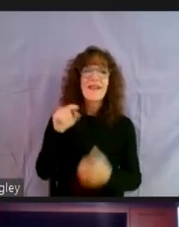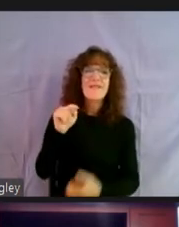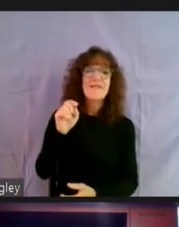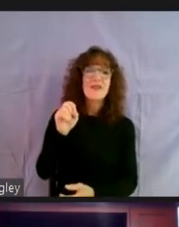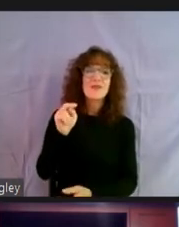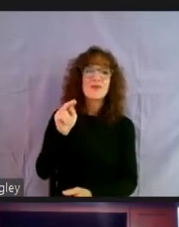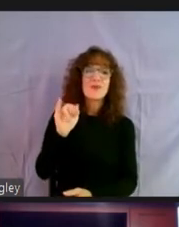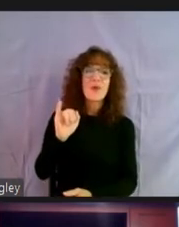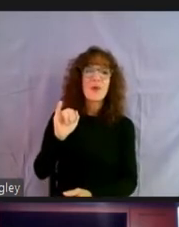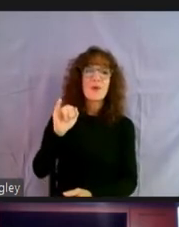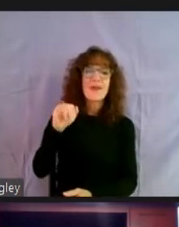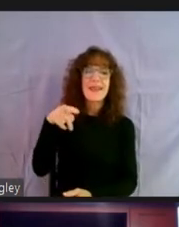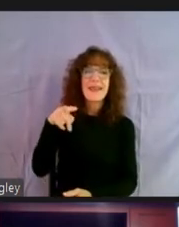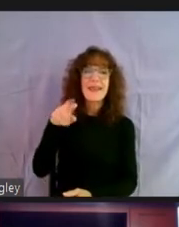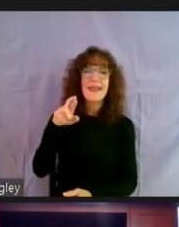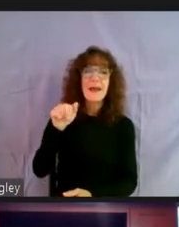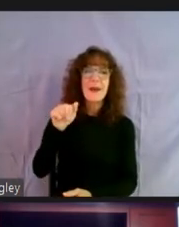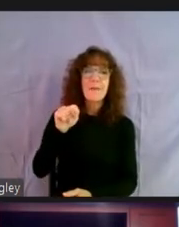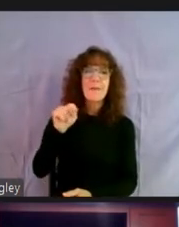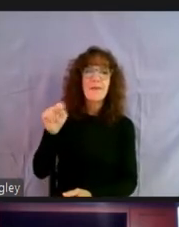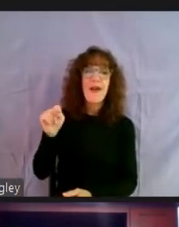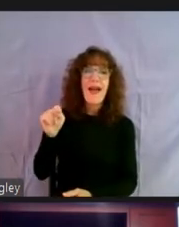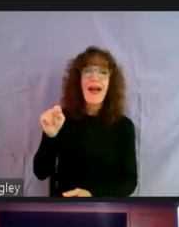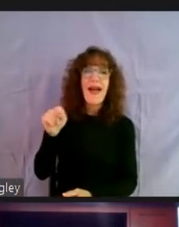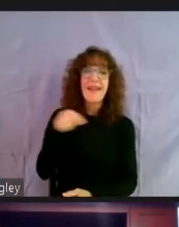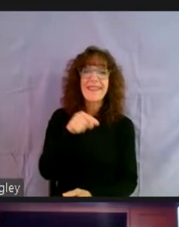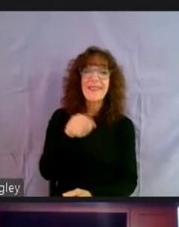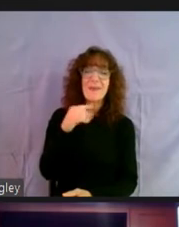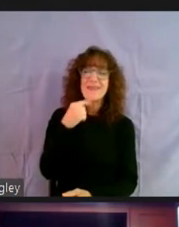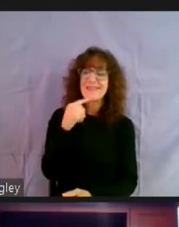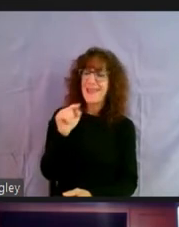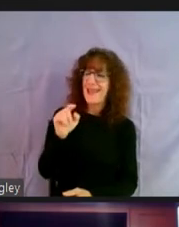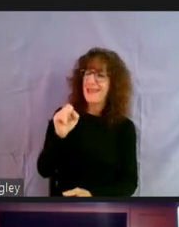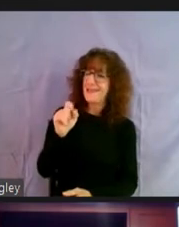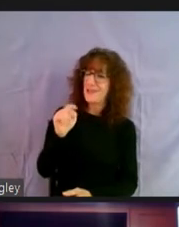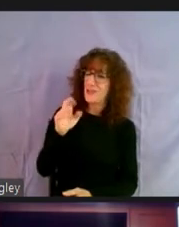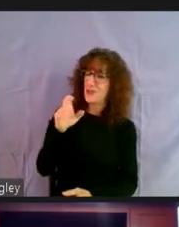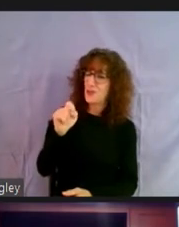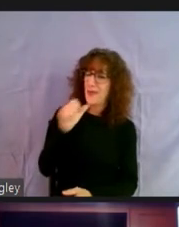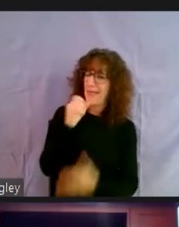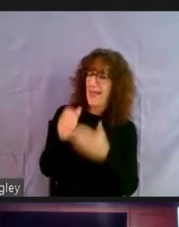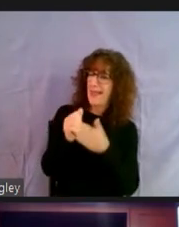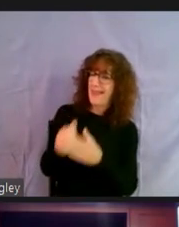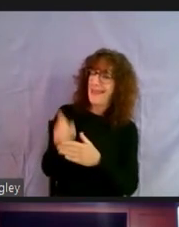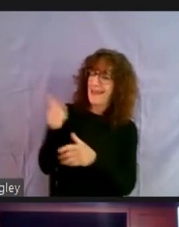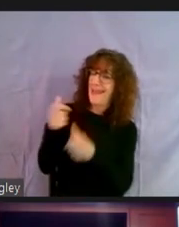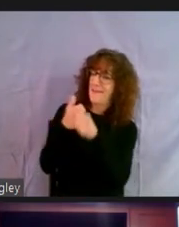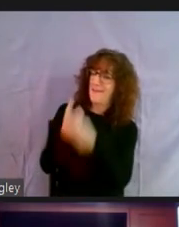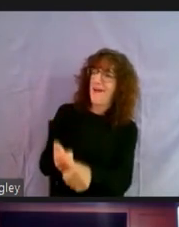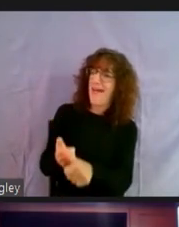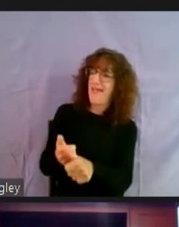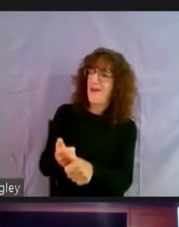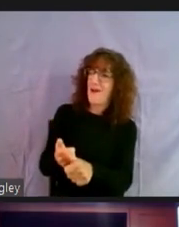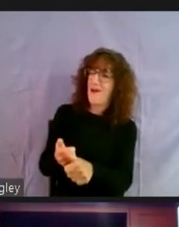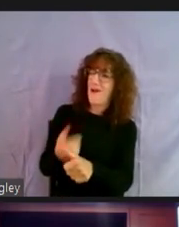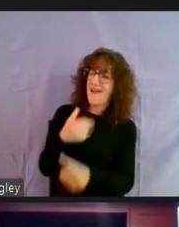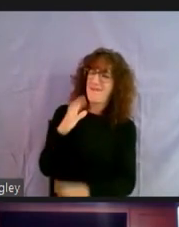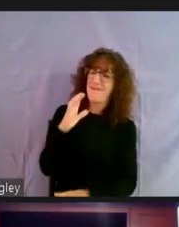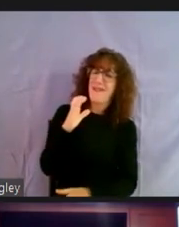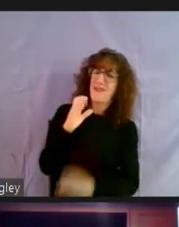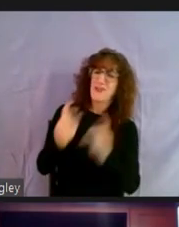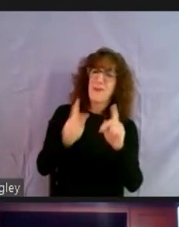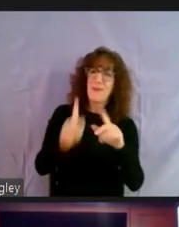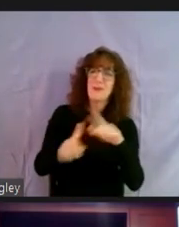here because Tony Pratt will tell you, Stuart didn't lead. He followed. We had 500 people